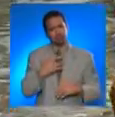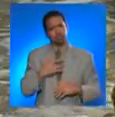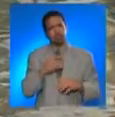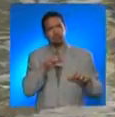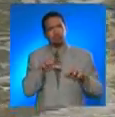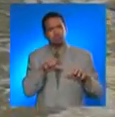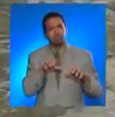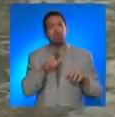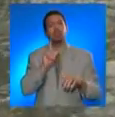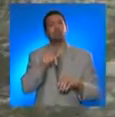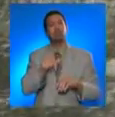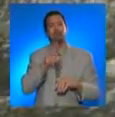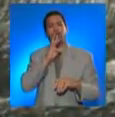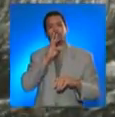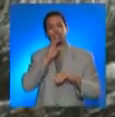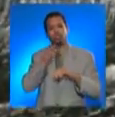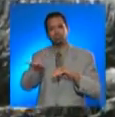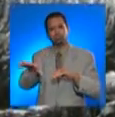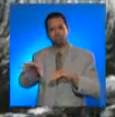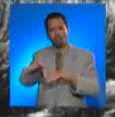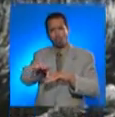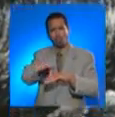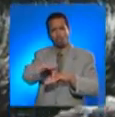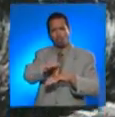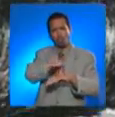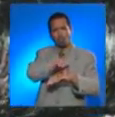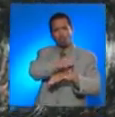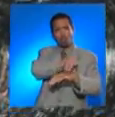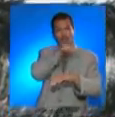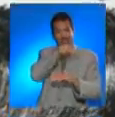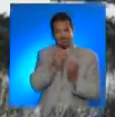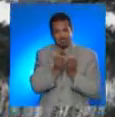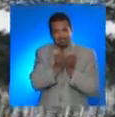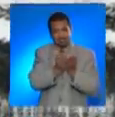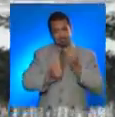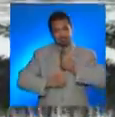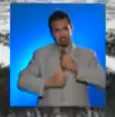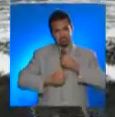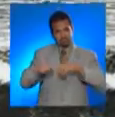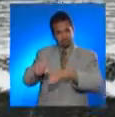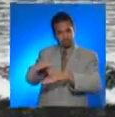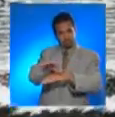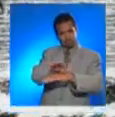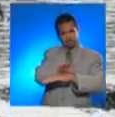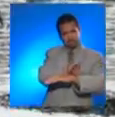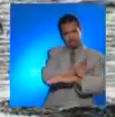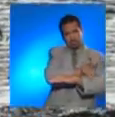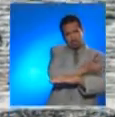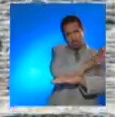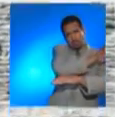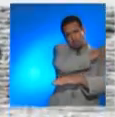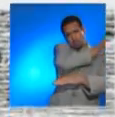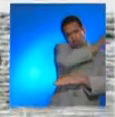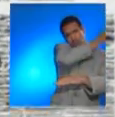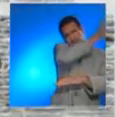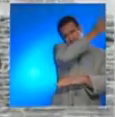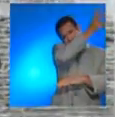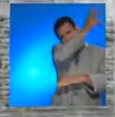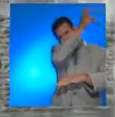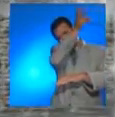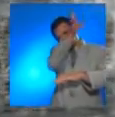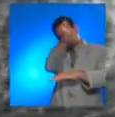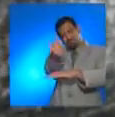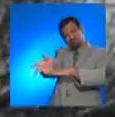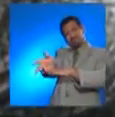Then it came back with such strength that it dragged an anchored vessel towards the beach. As the seawater retreated once again,